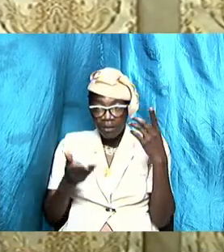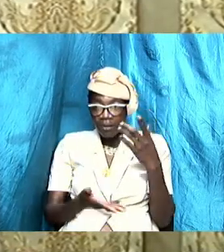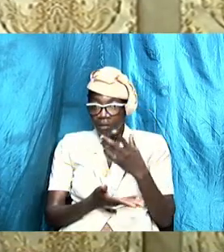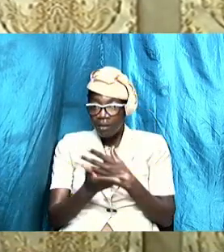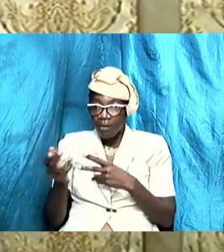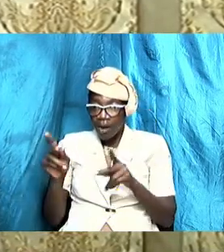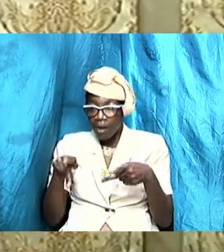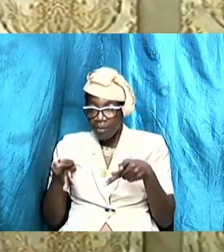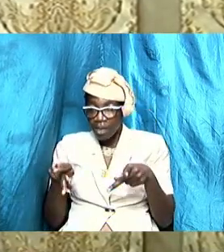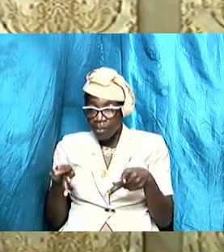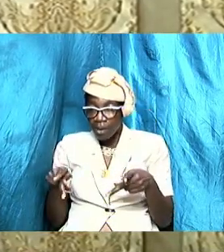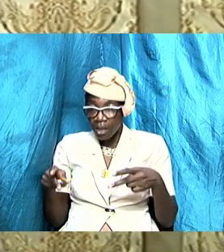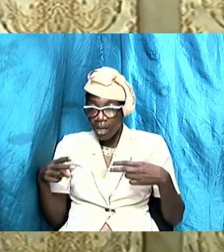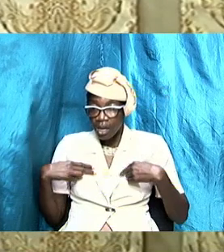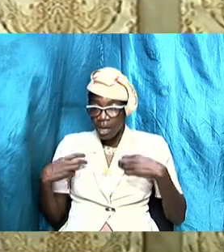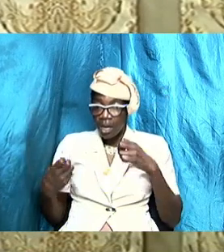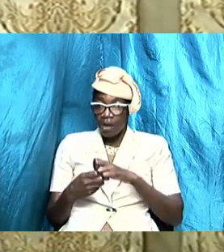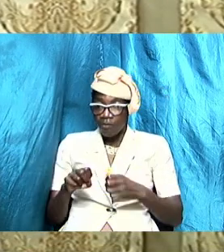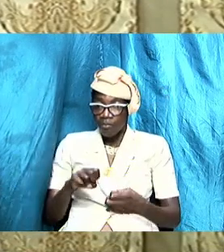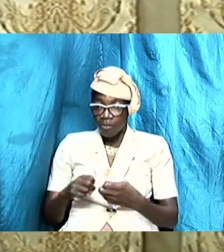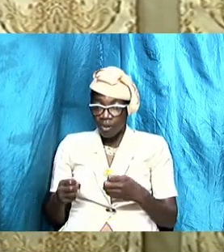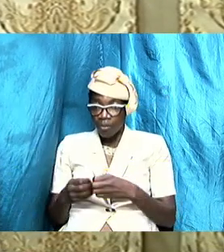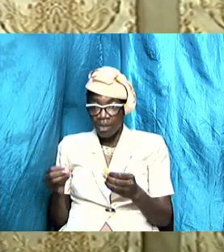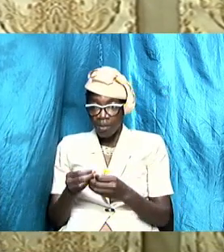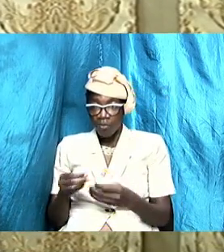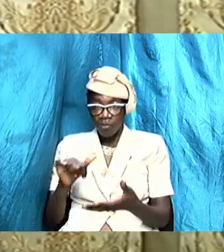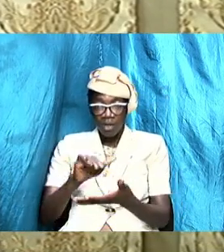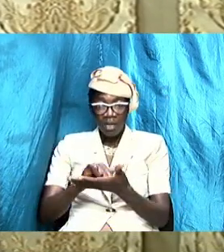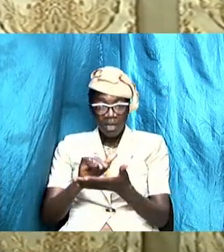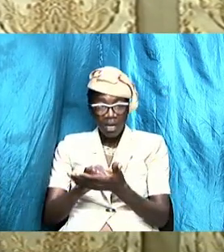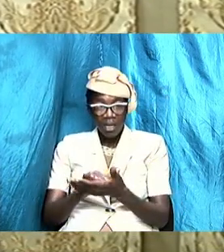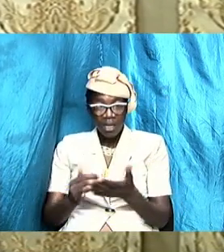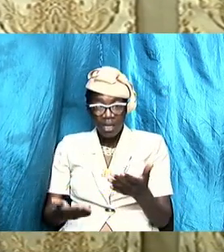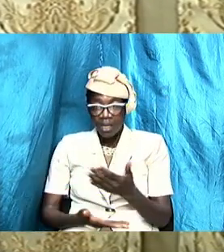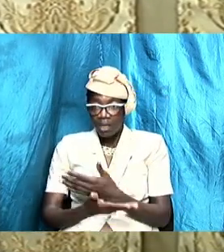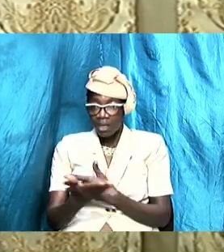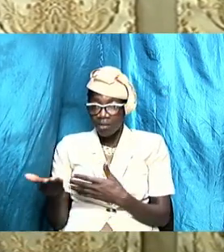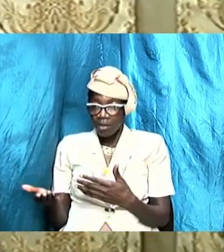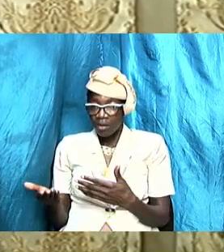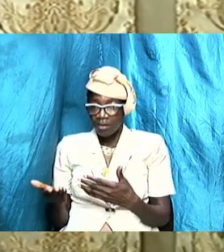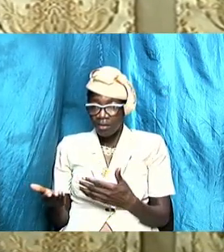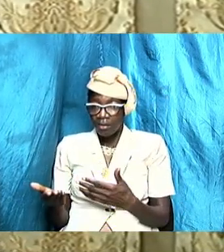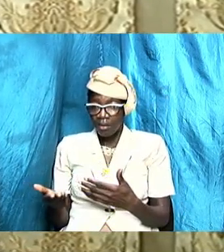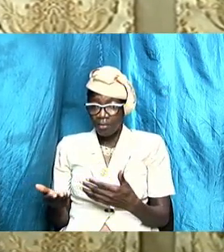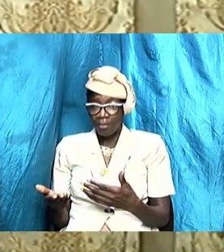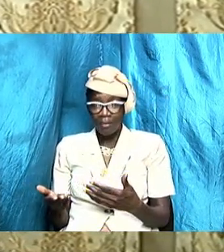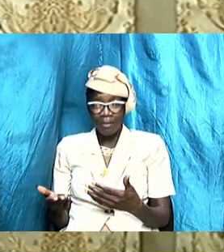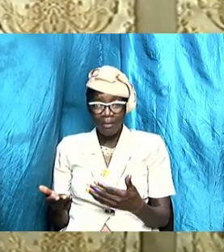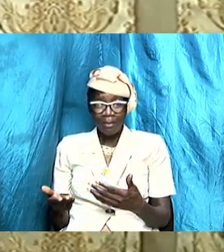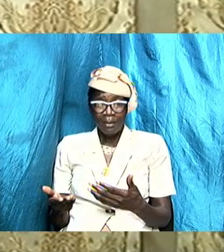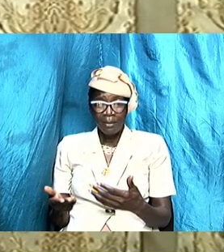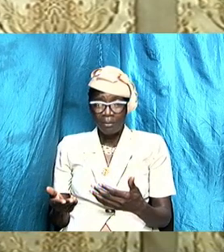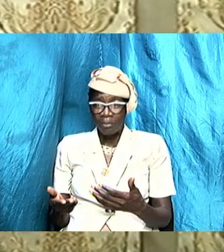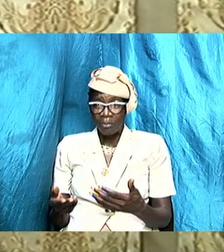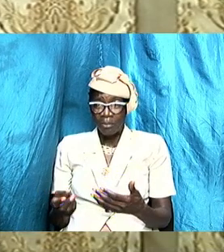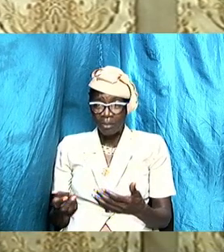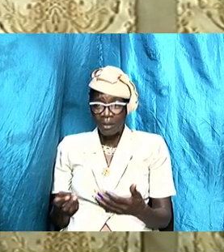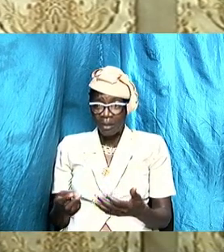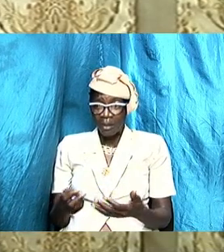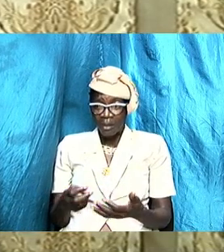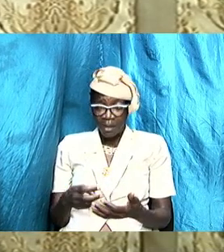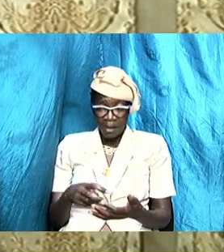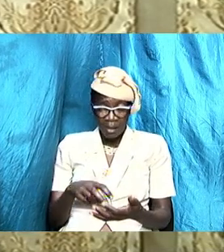with that I am surprised that there are some mean men that would have issues with that